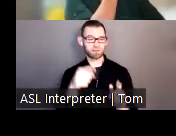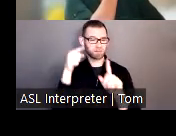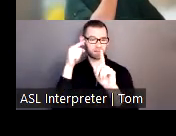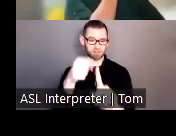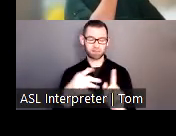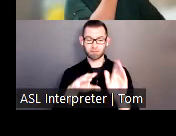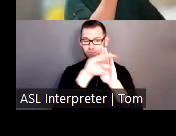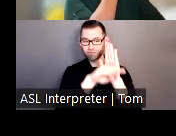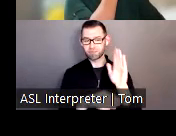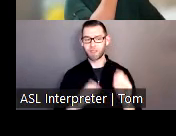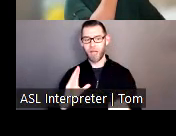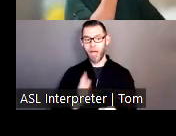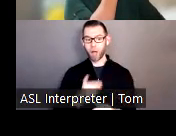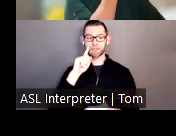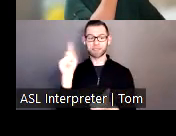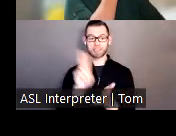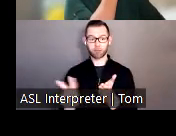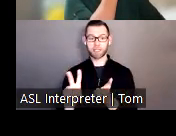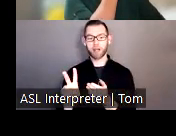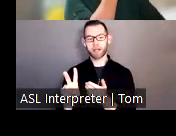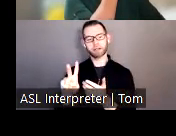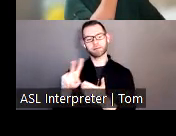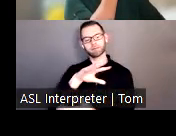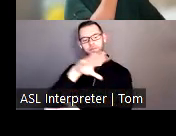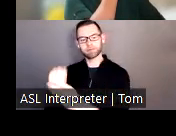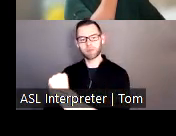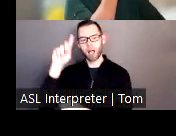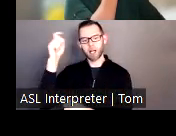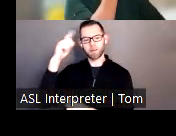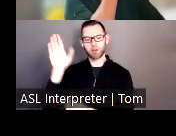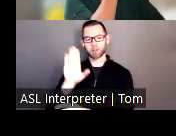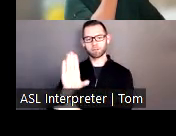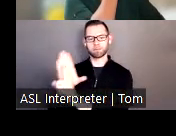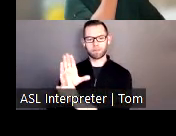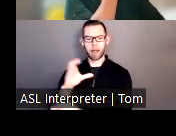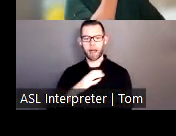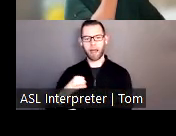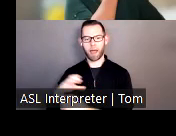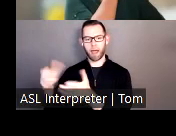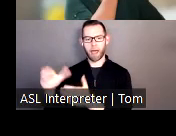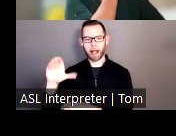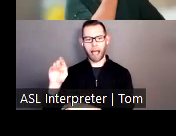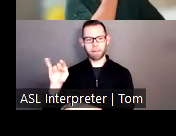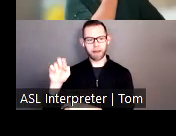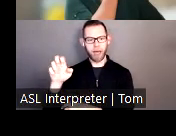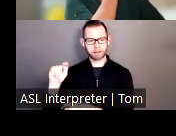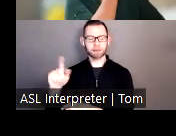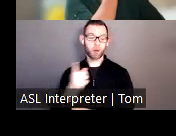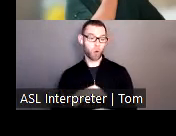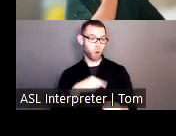a member of the governor's cabinet. We oversee six energy and environmental agencies for Massachusetts.